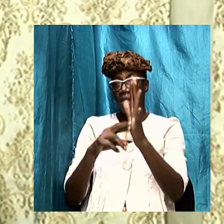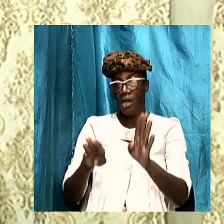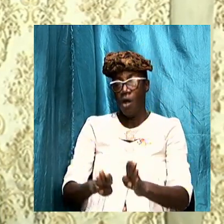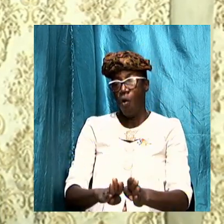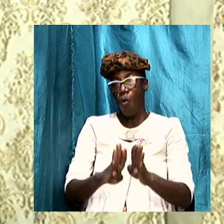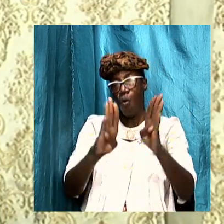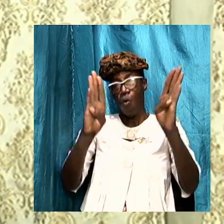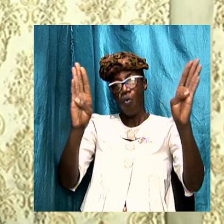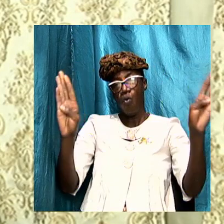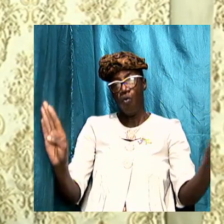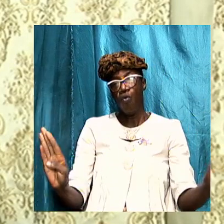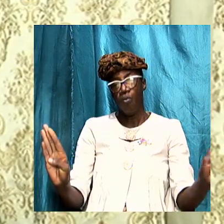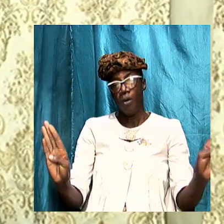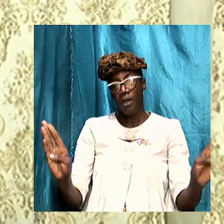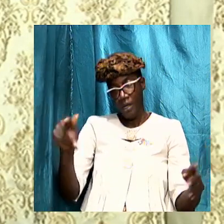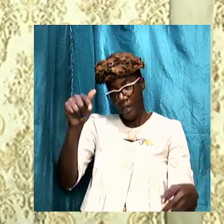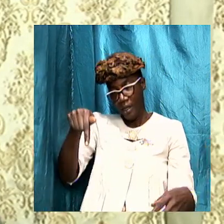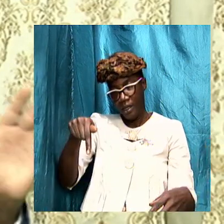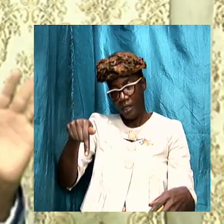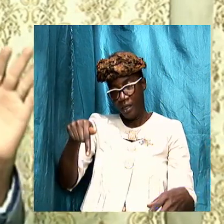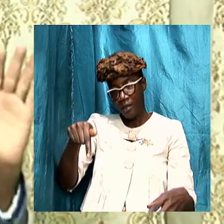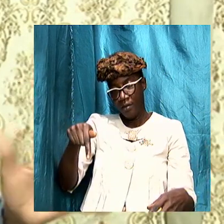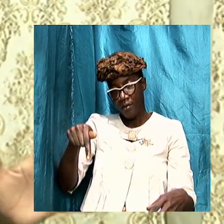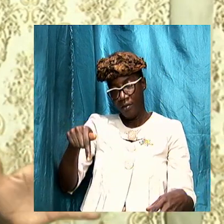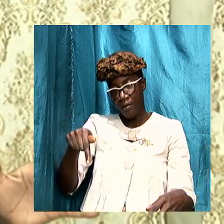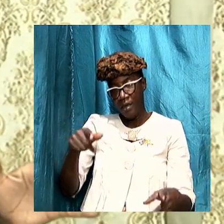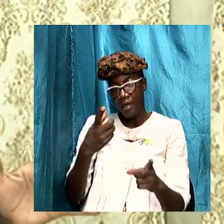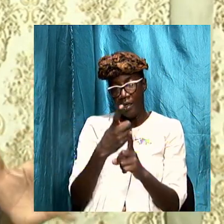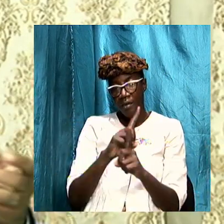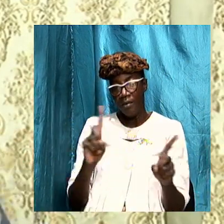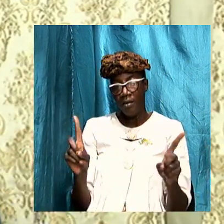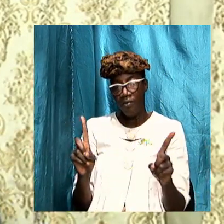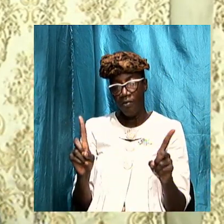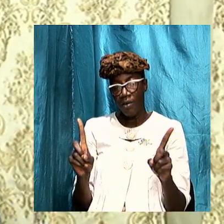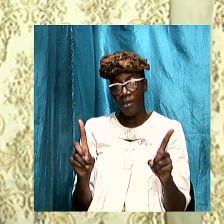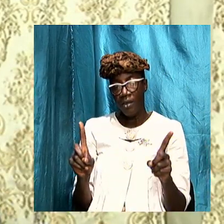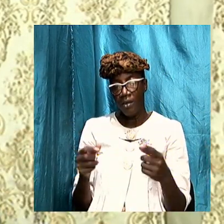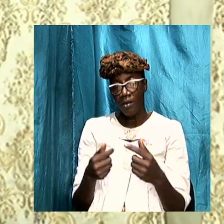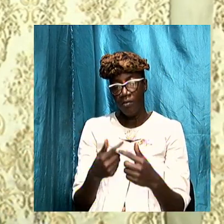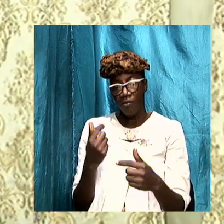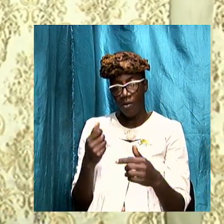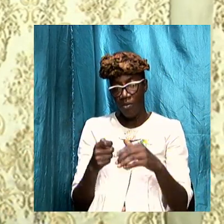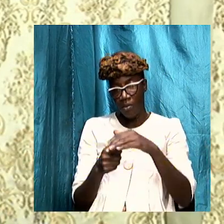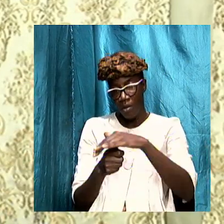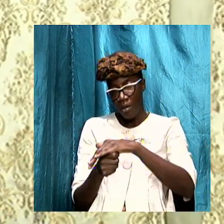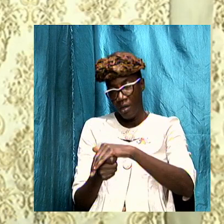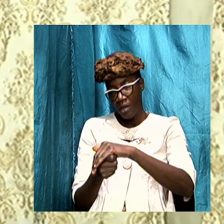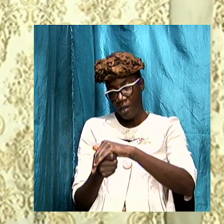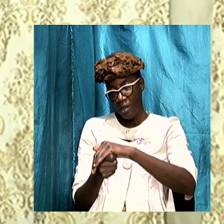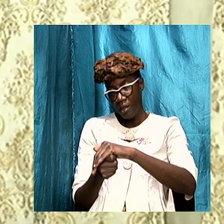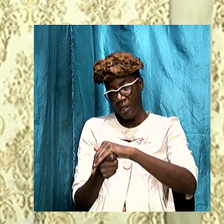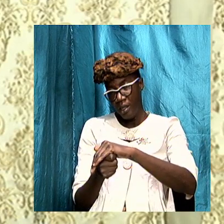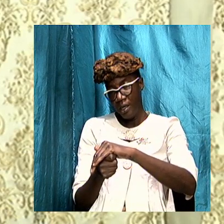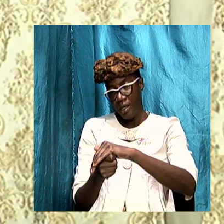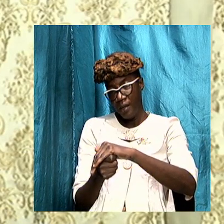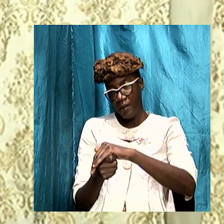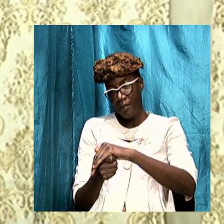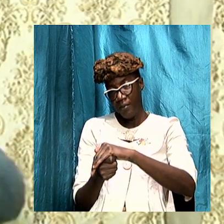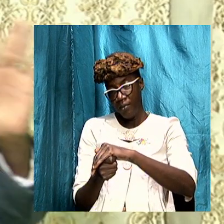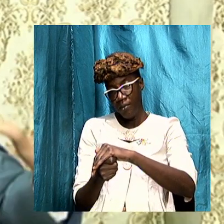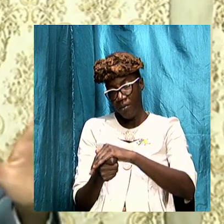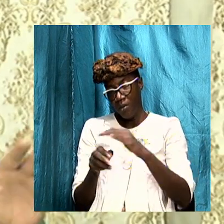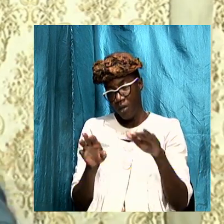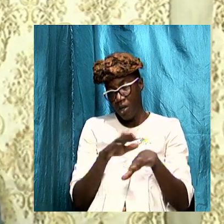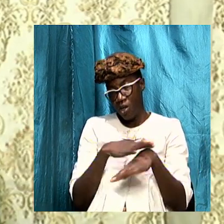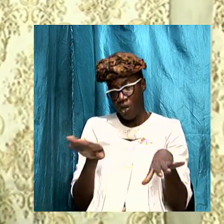this is totally different from concealing or hiding so there is